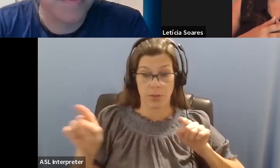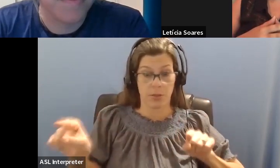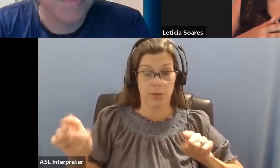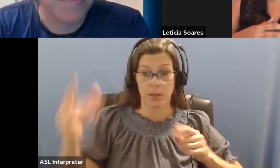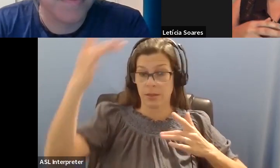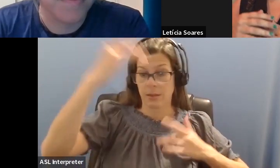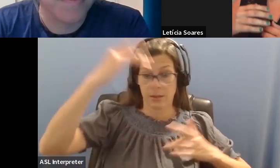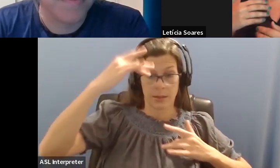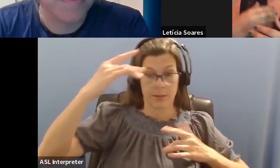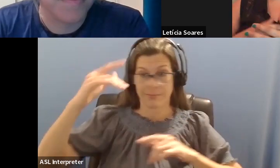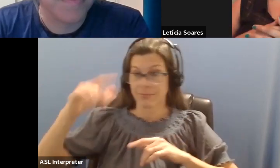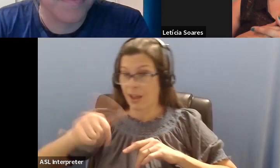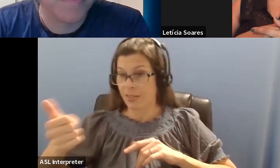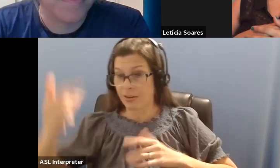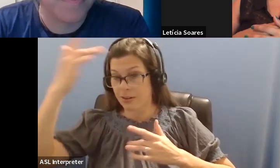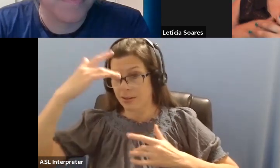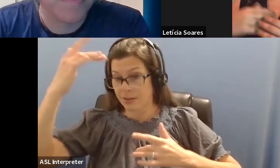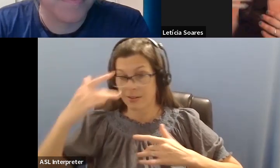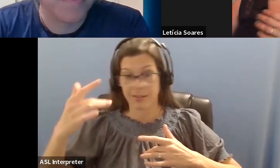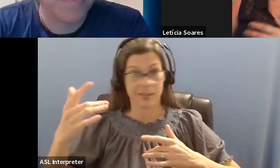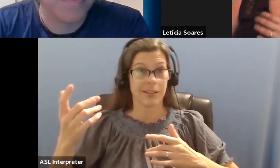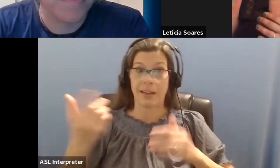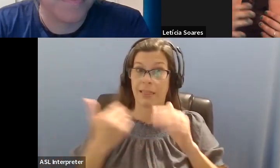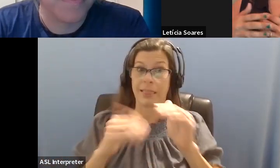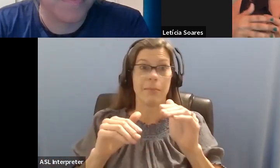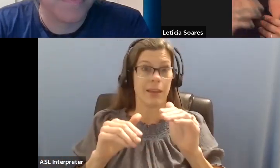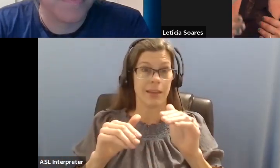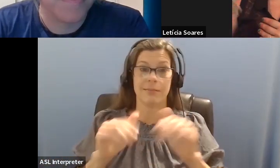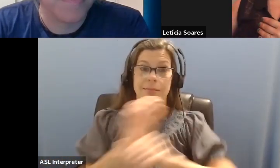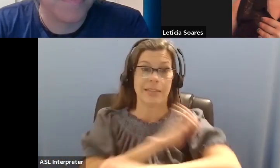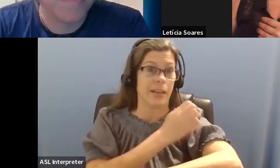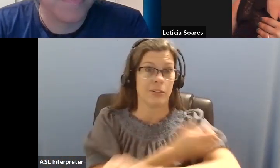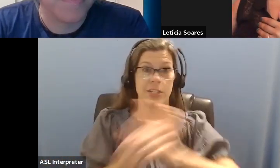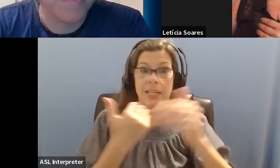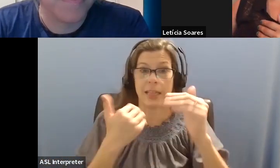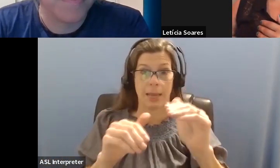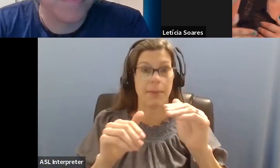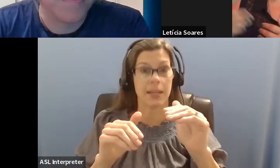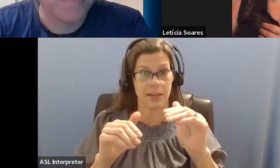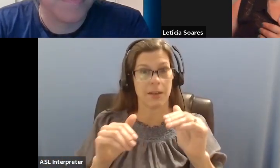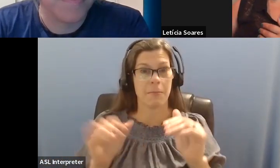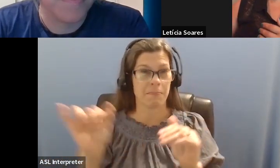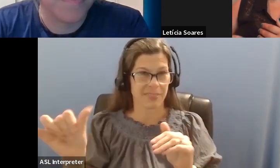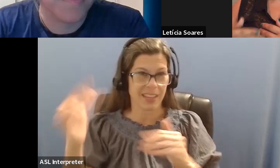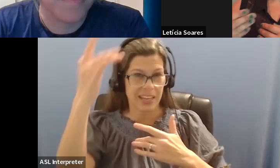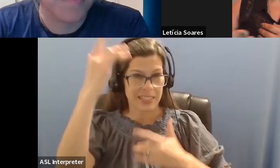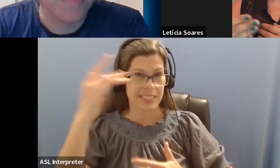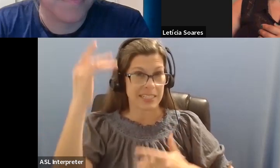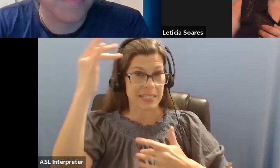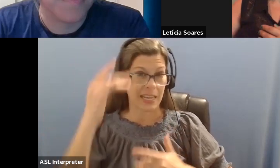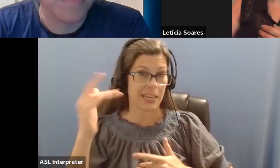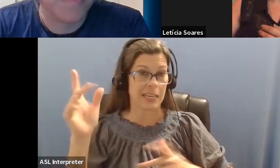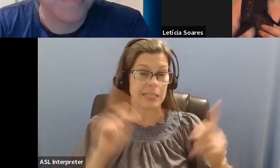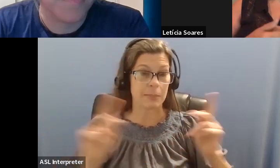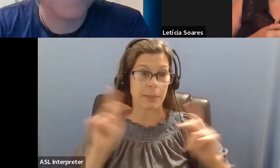pandemic, it's, uh, not, it hasn't been given the attention that it